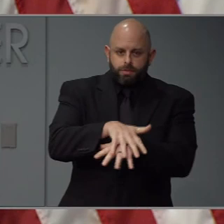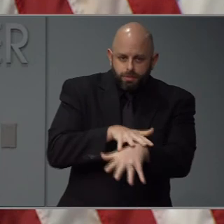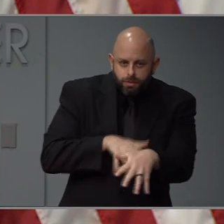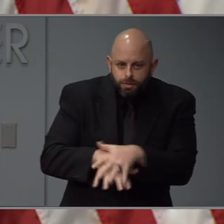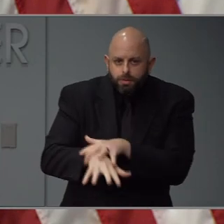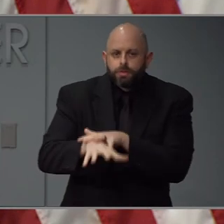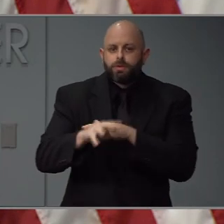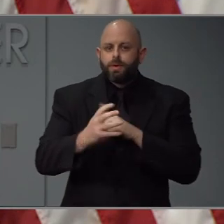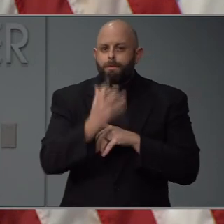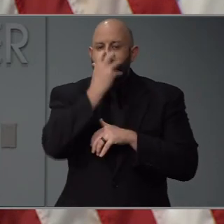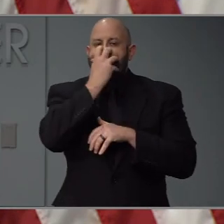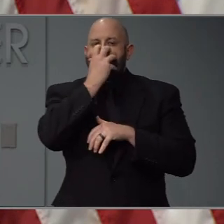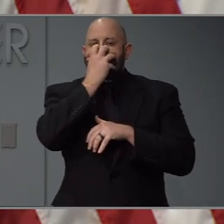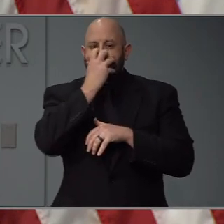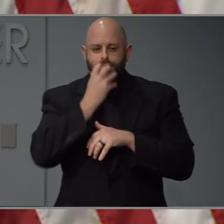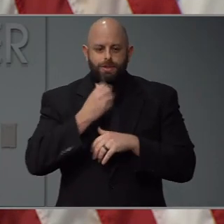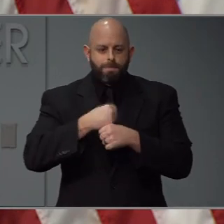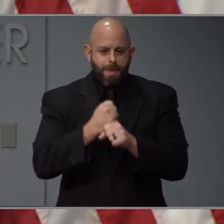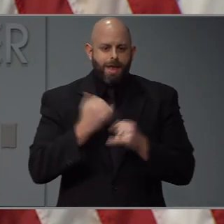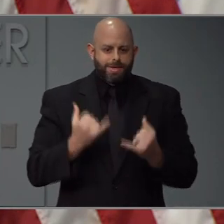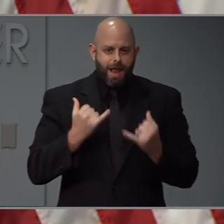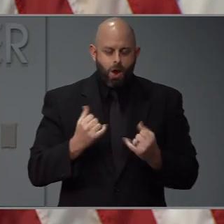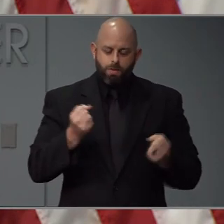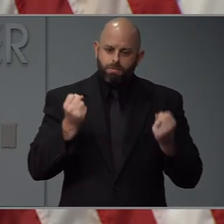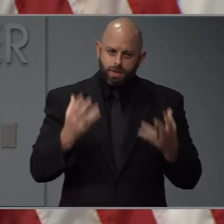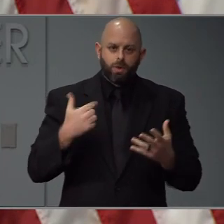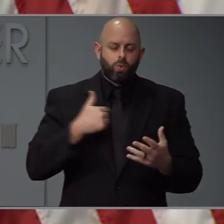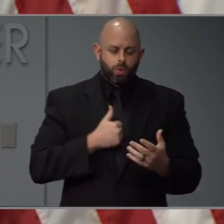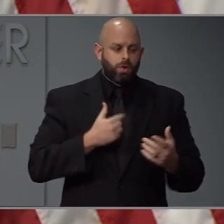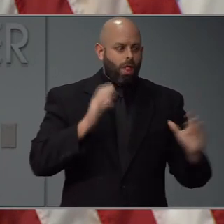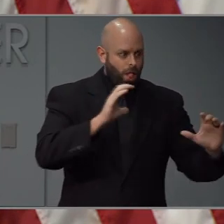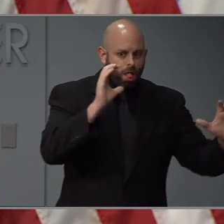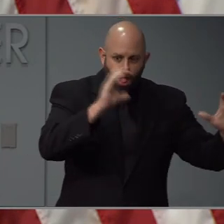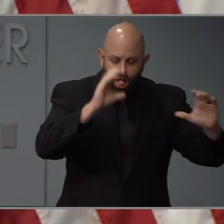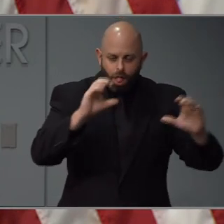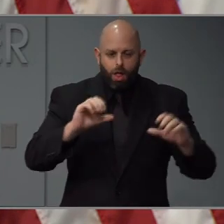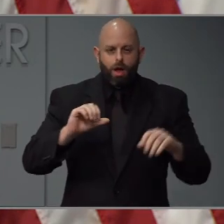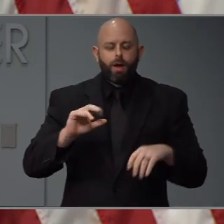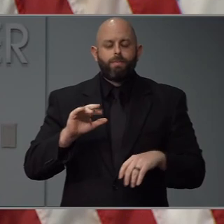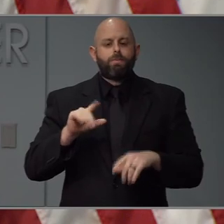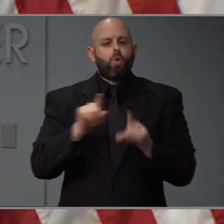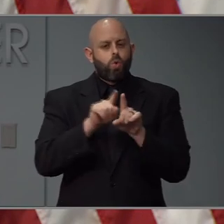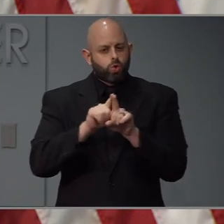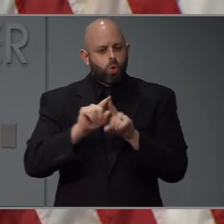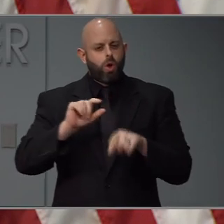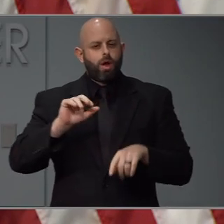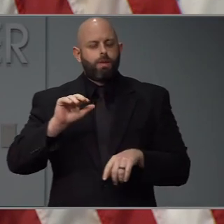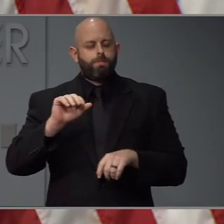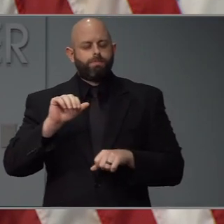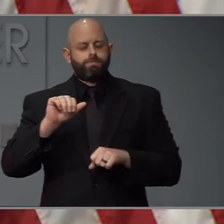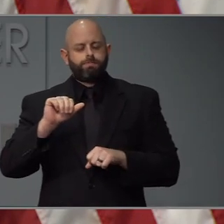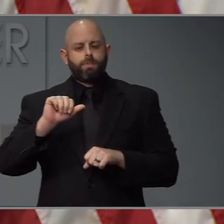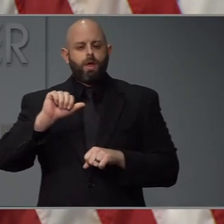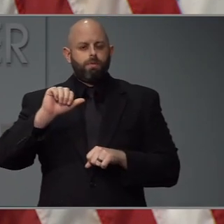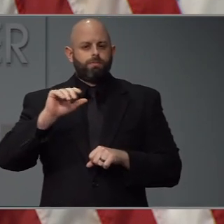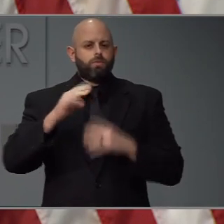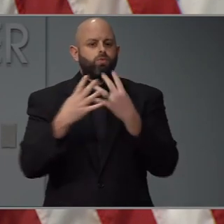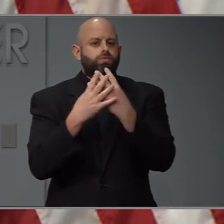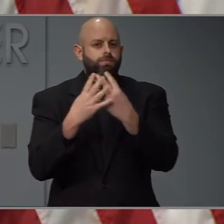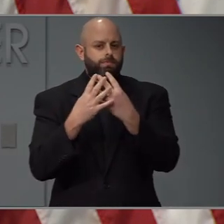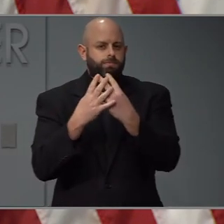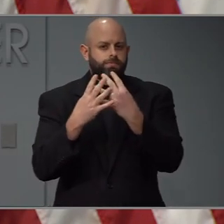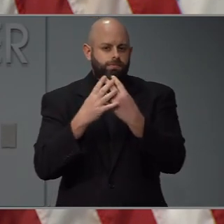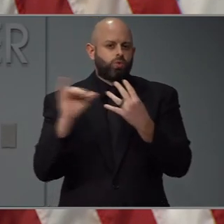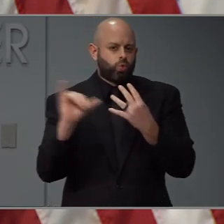respirators. And we've been working with our partners at our correction enterprise